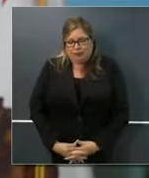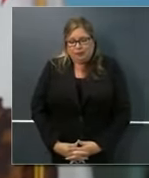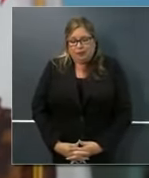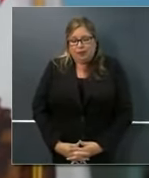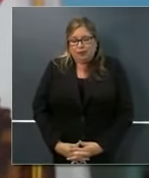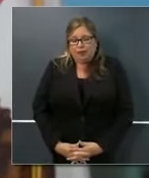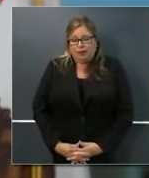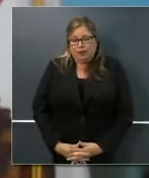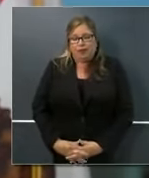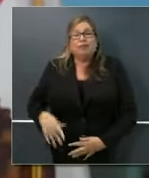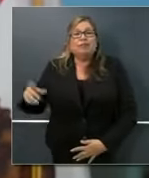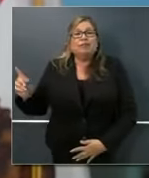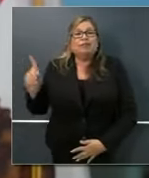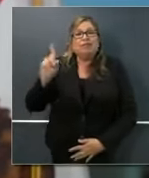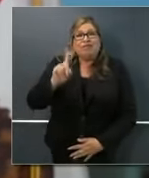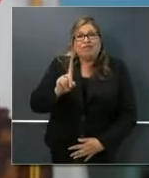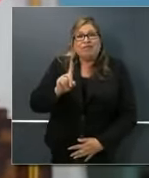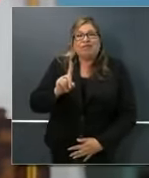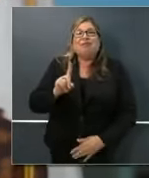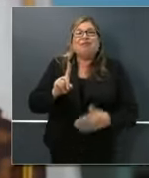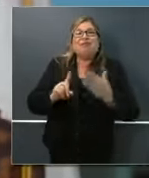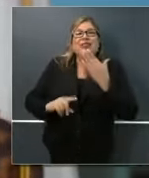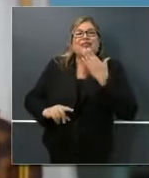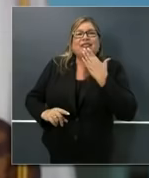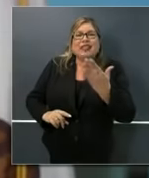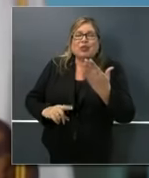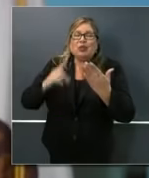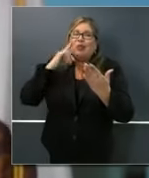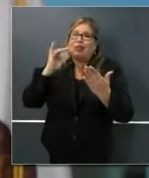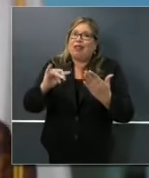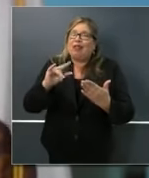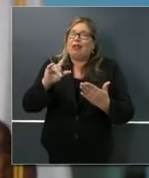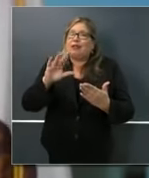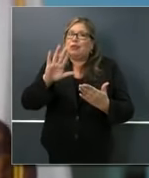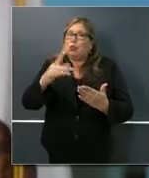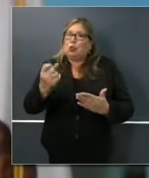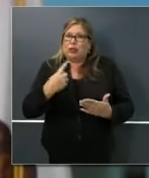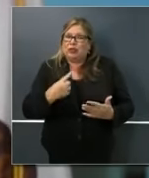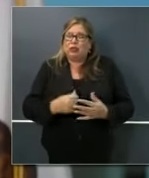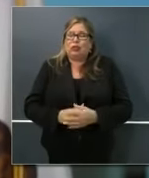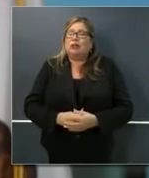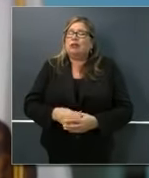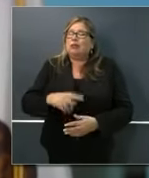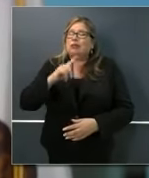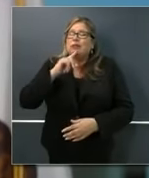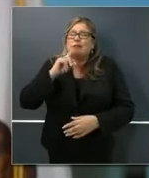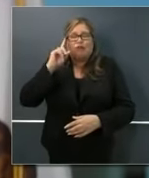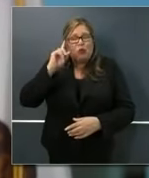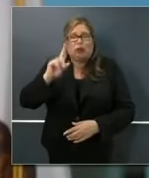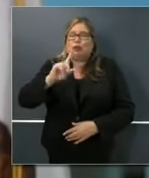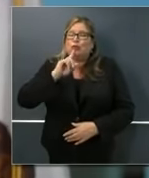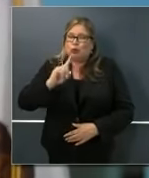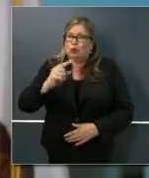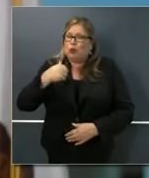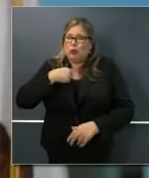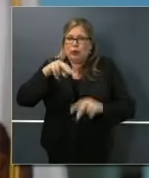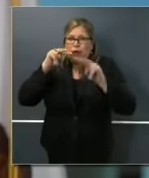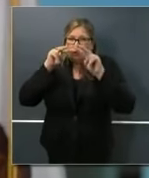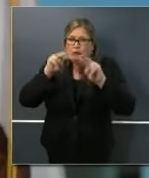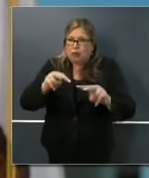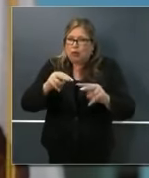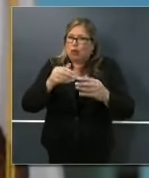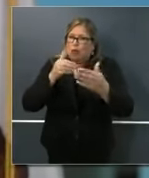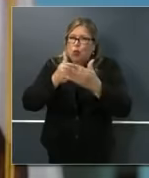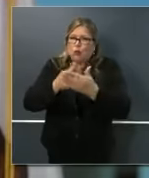Thanks again for the question. We absolutely are looking closely at that number of deaths in California. And